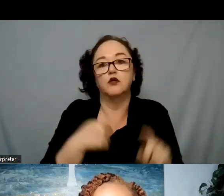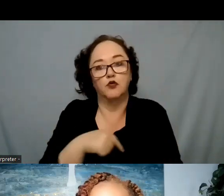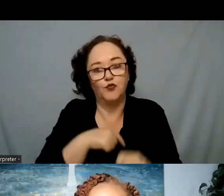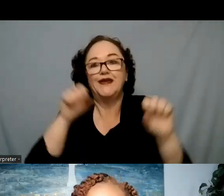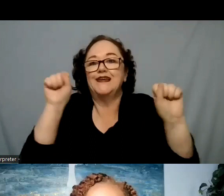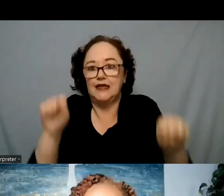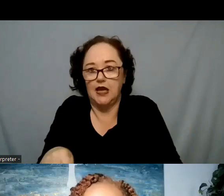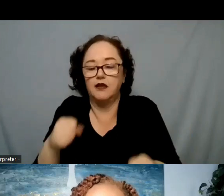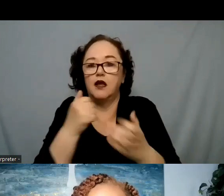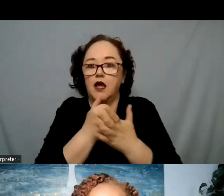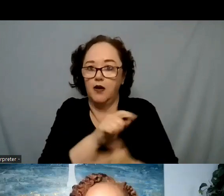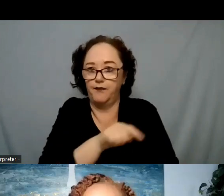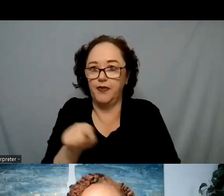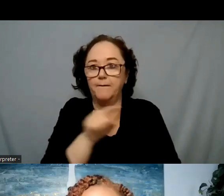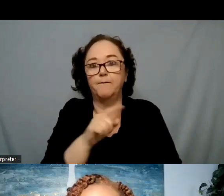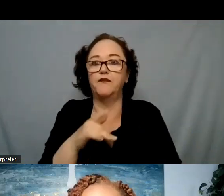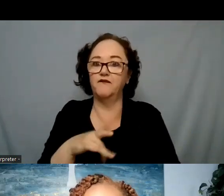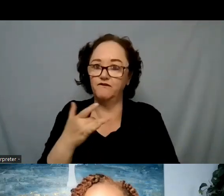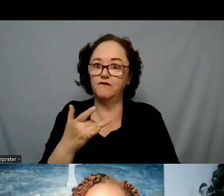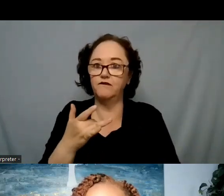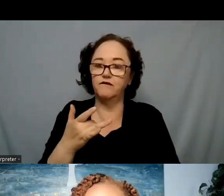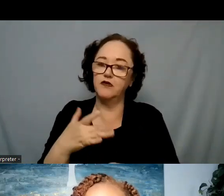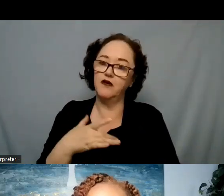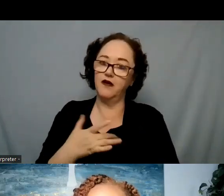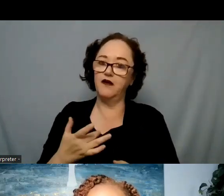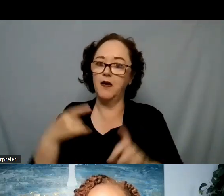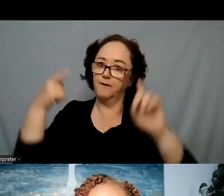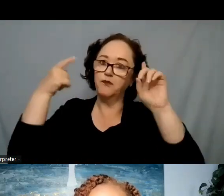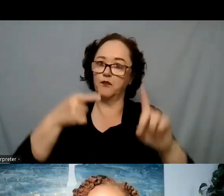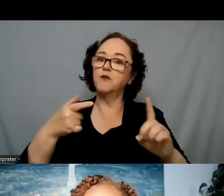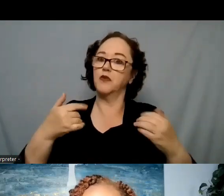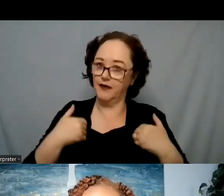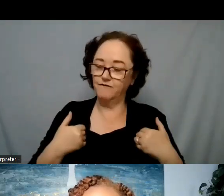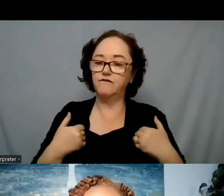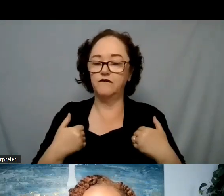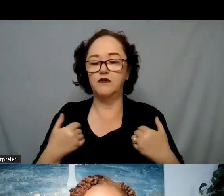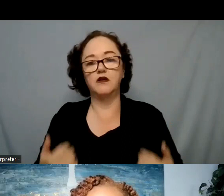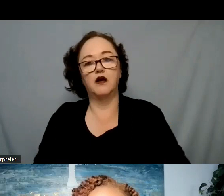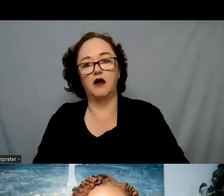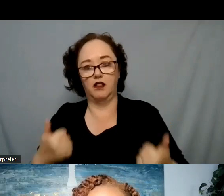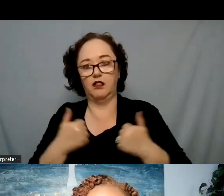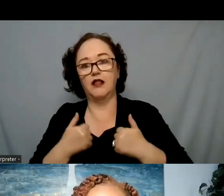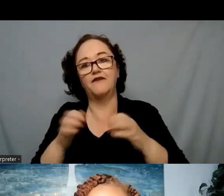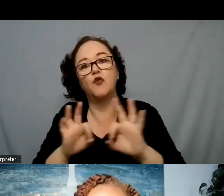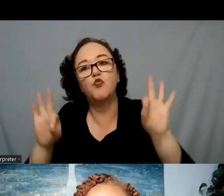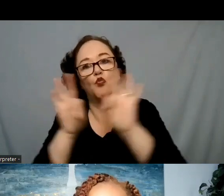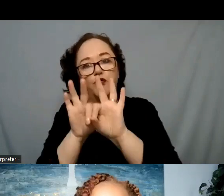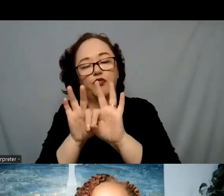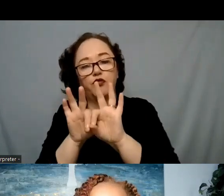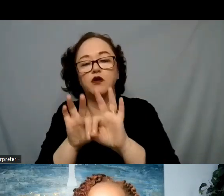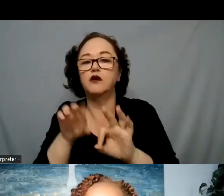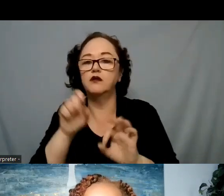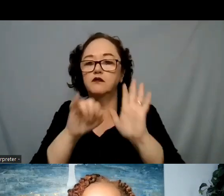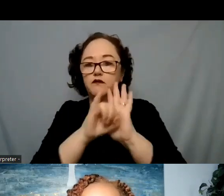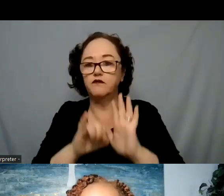of purpose help them live a life that's worth living and it's often identifying what some of those triggers and stressors are